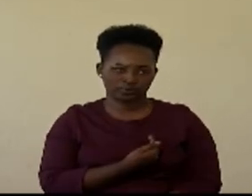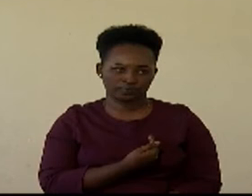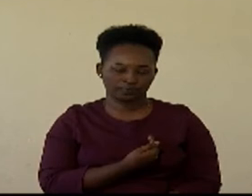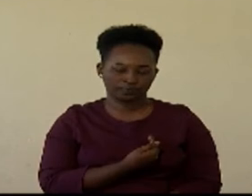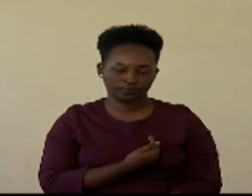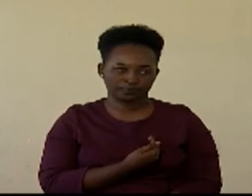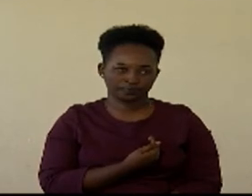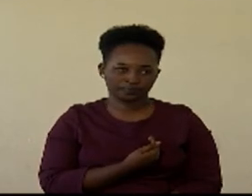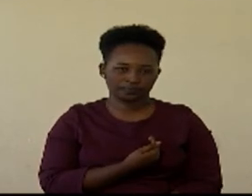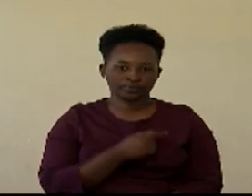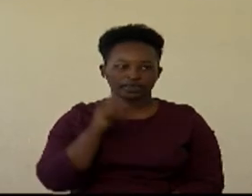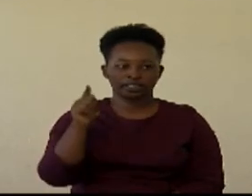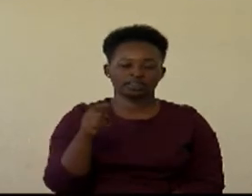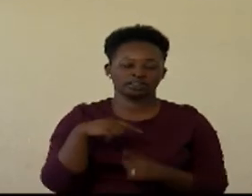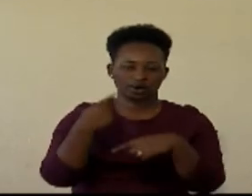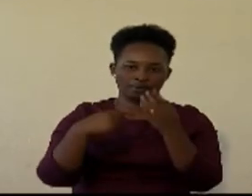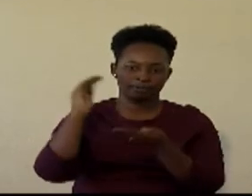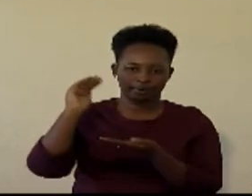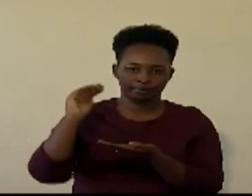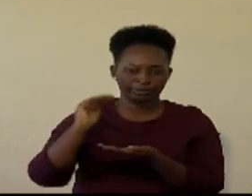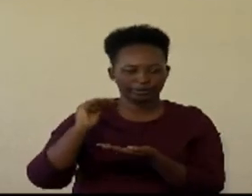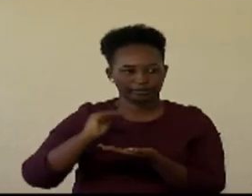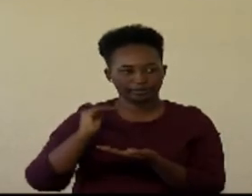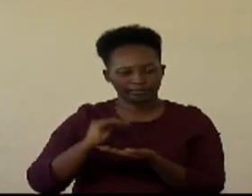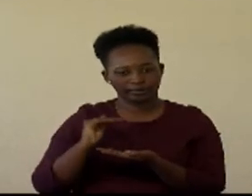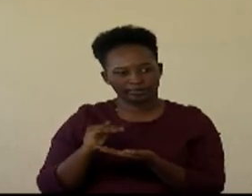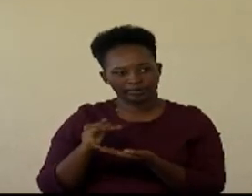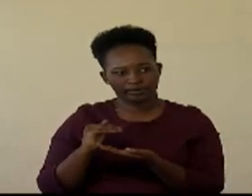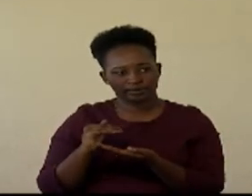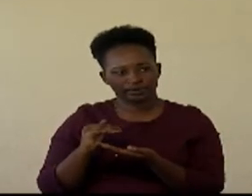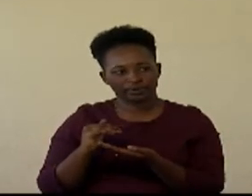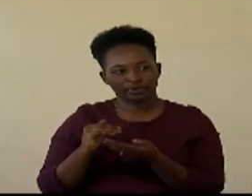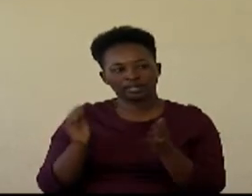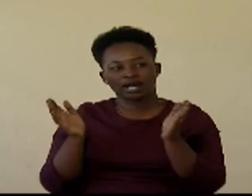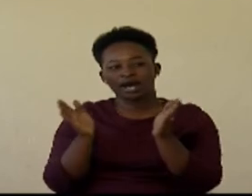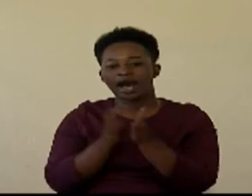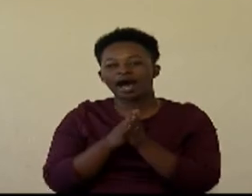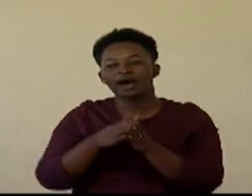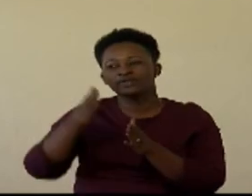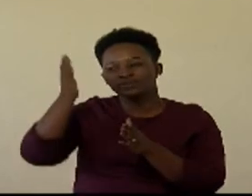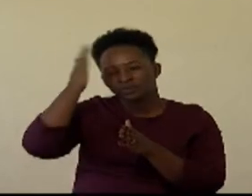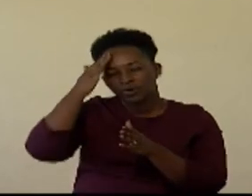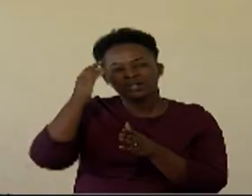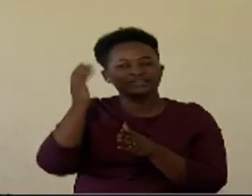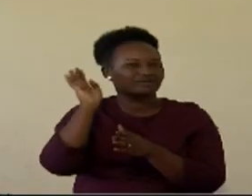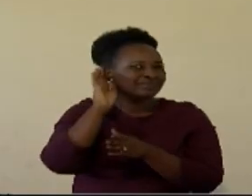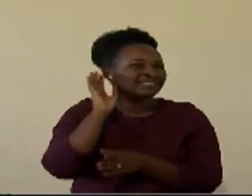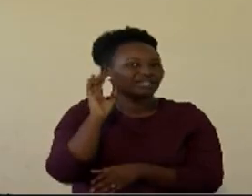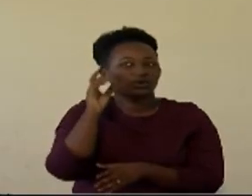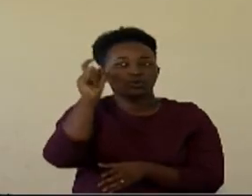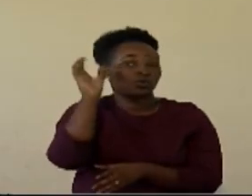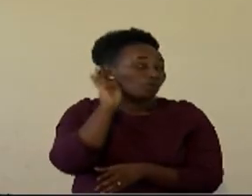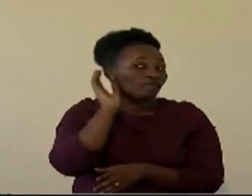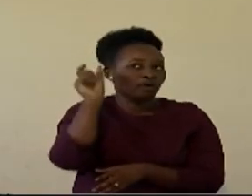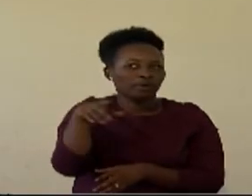so it keeps clocking, clocking, clocking, clocking, until we say, I didn't know that I have had cancer for almost five